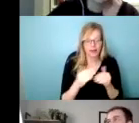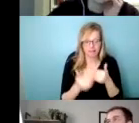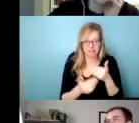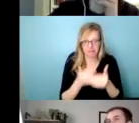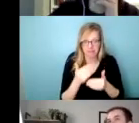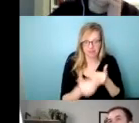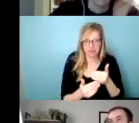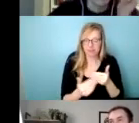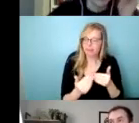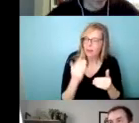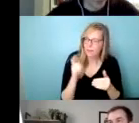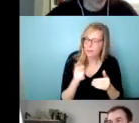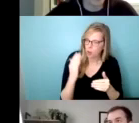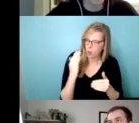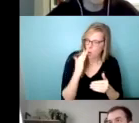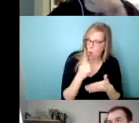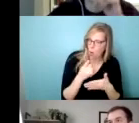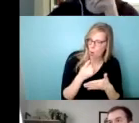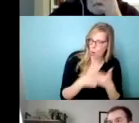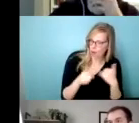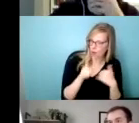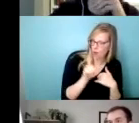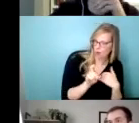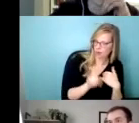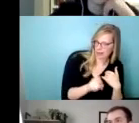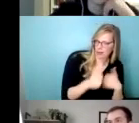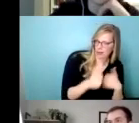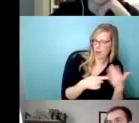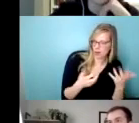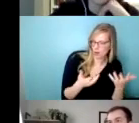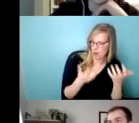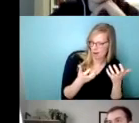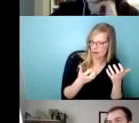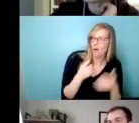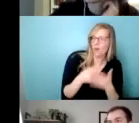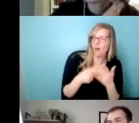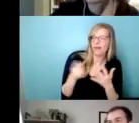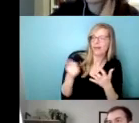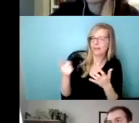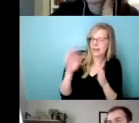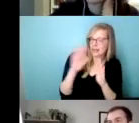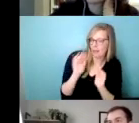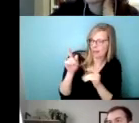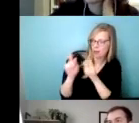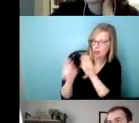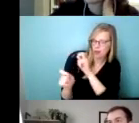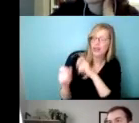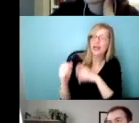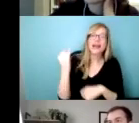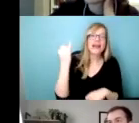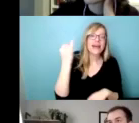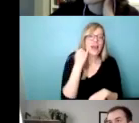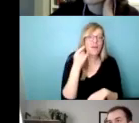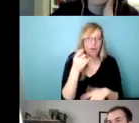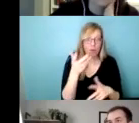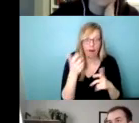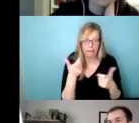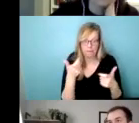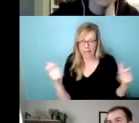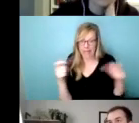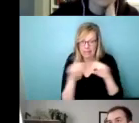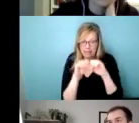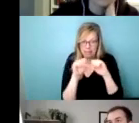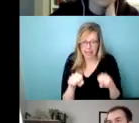specific about the change that you want government to make will go a long way. Uh, you know, if you really want big, uh, systemic change, say that,